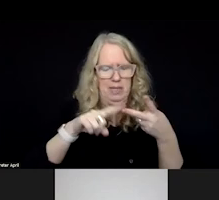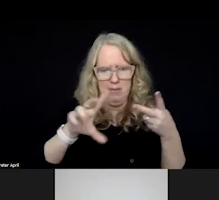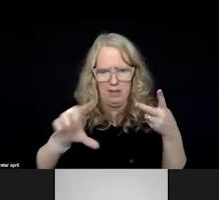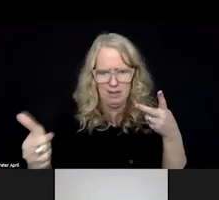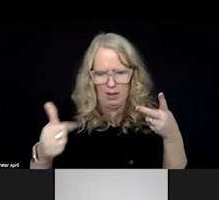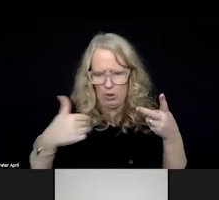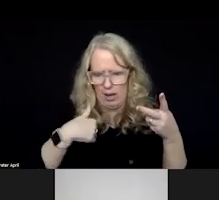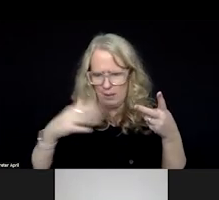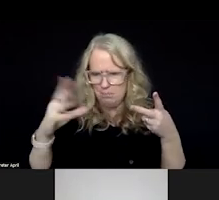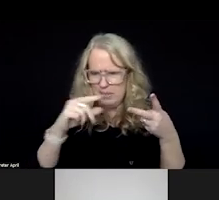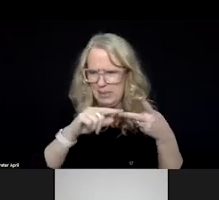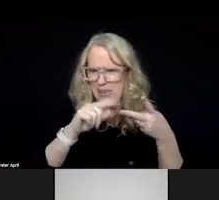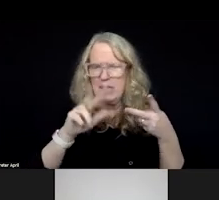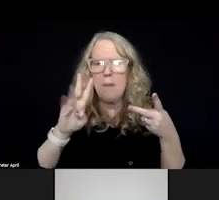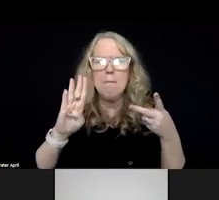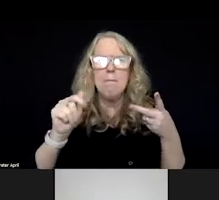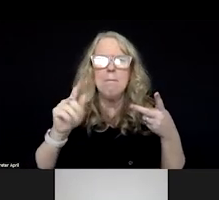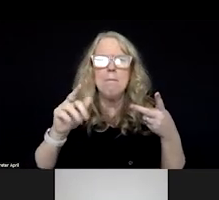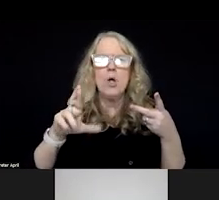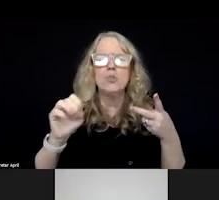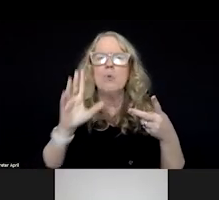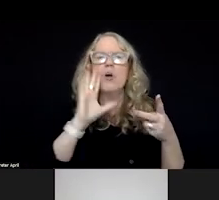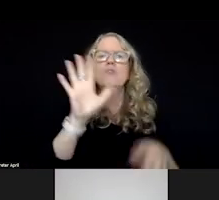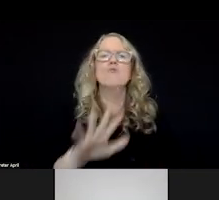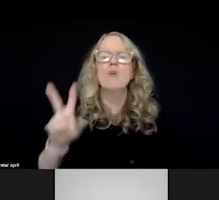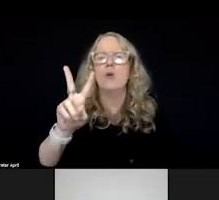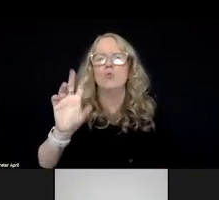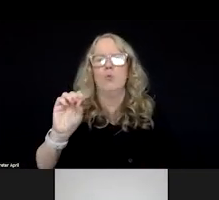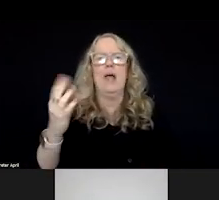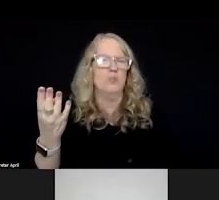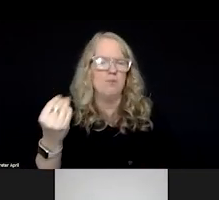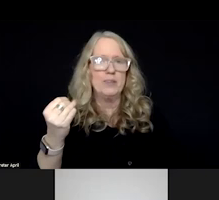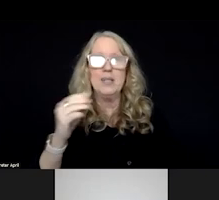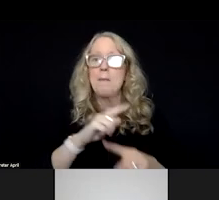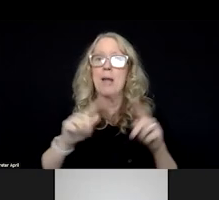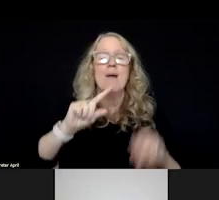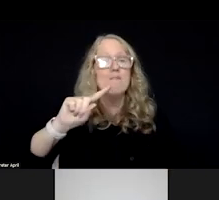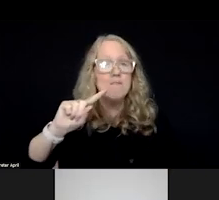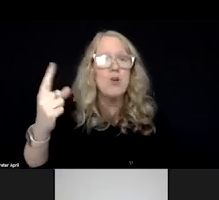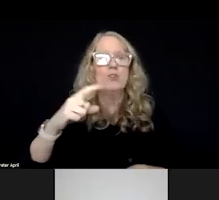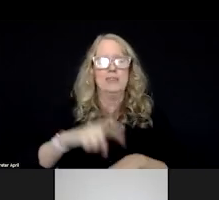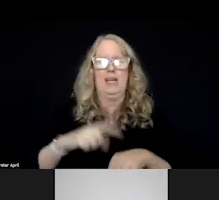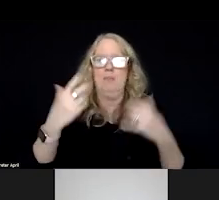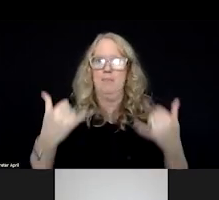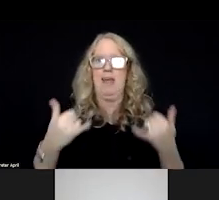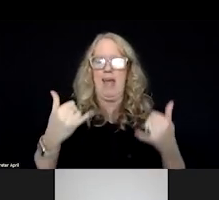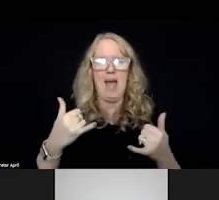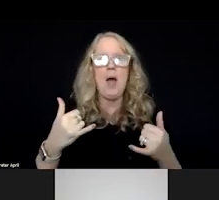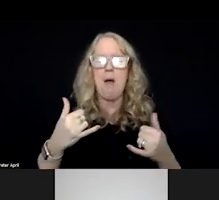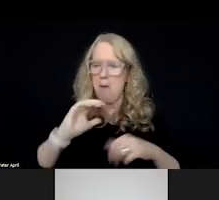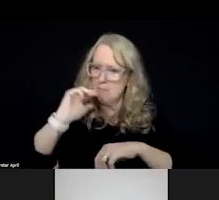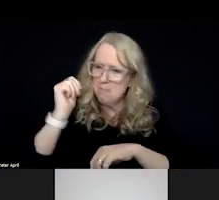in Baltimore that was around 2014. But this is the first time we've been able to do something like this